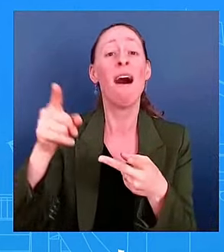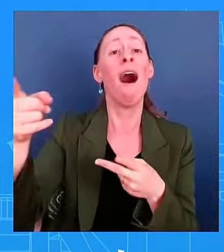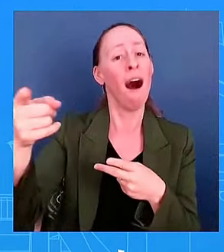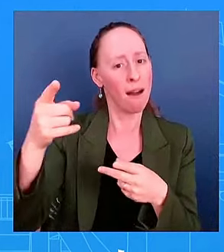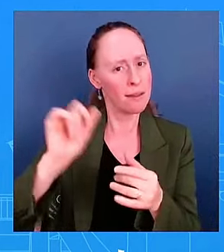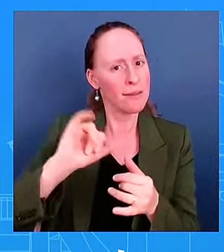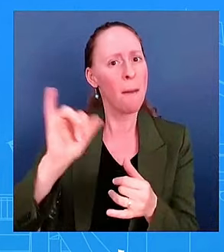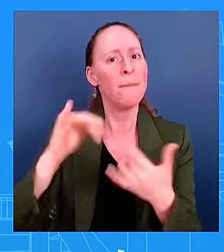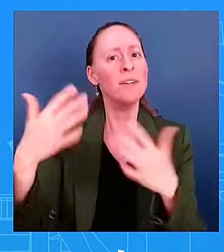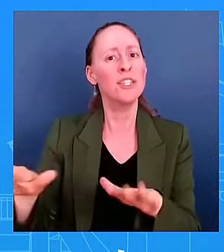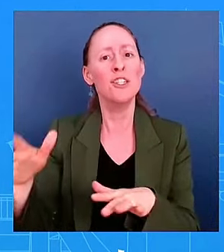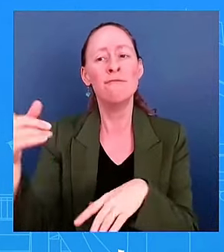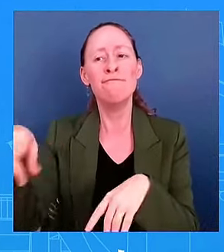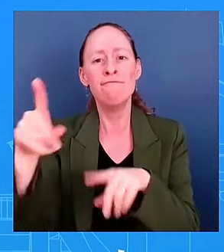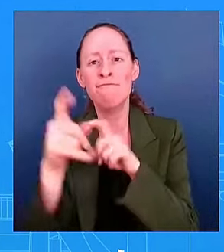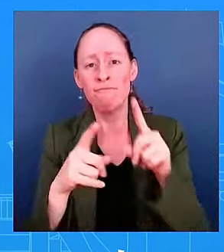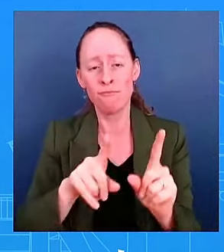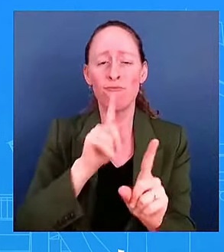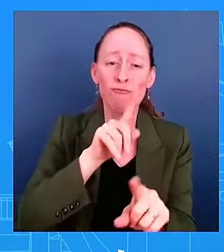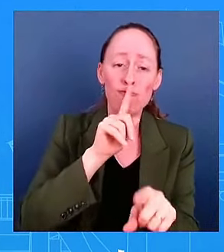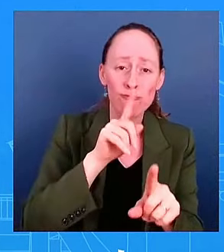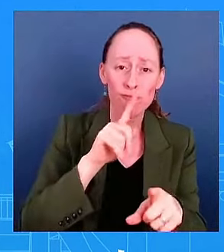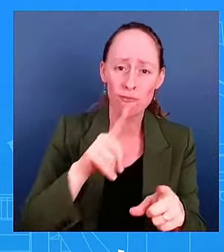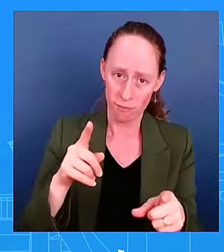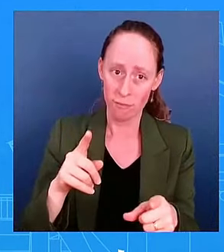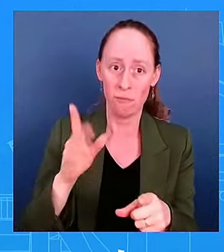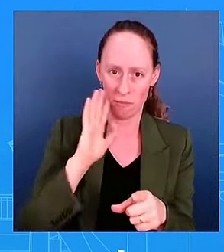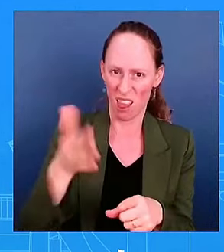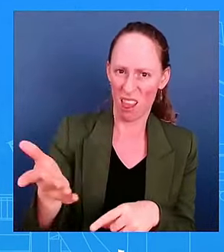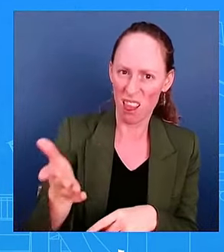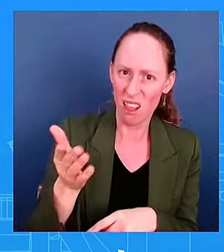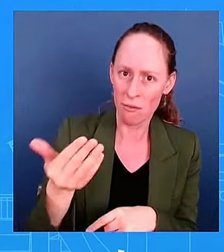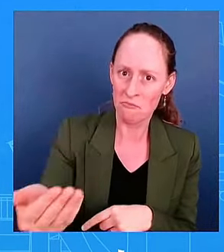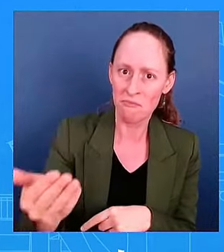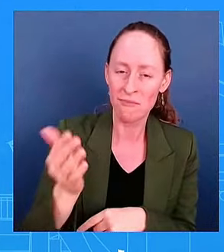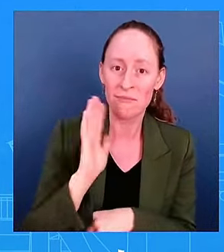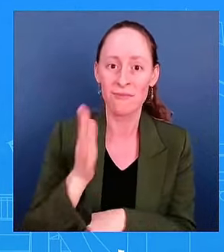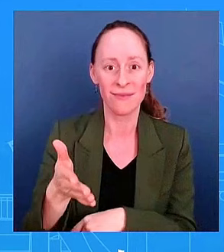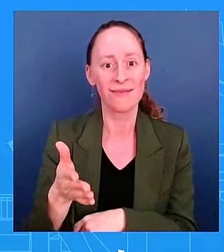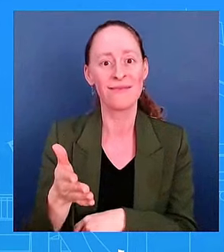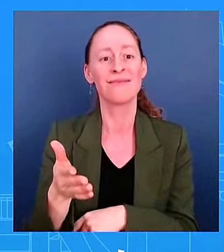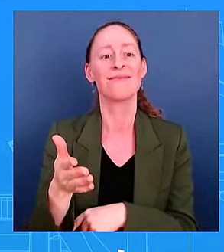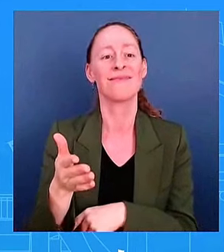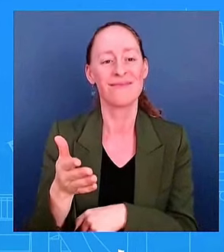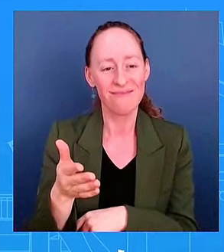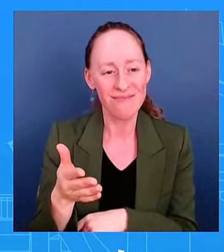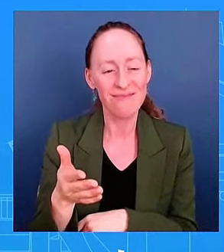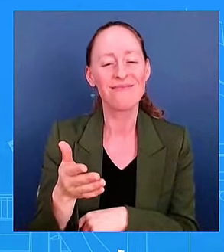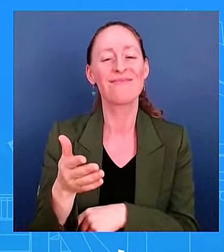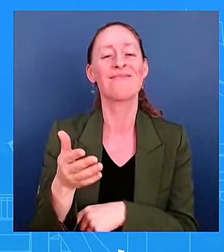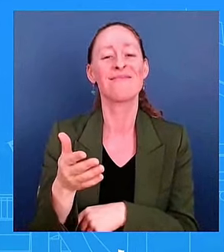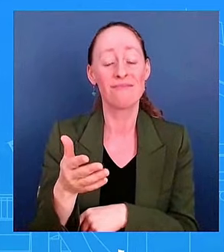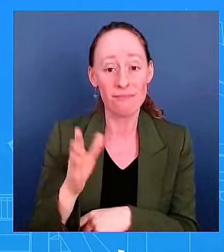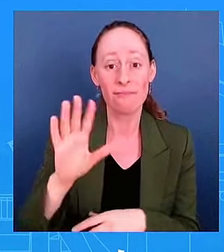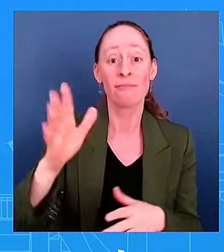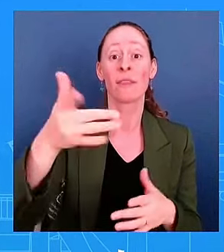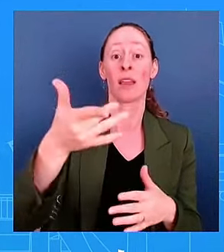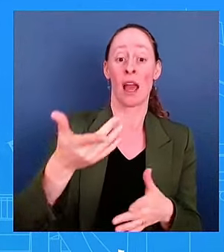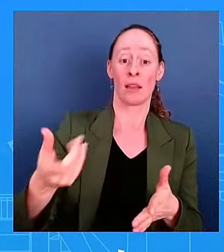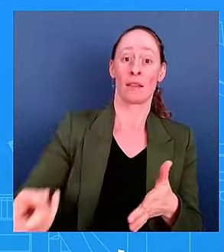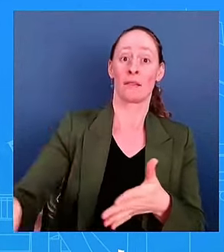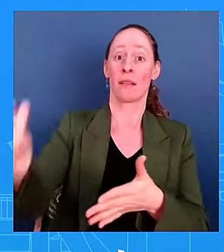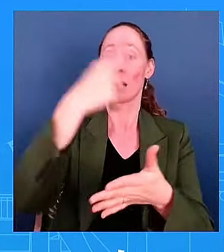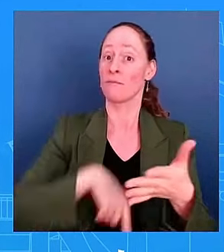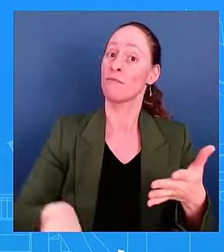We're going to certainly looking forward to doing that. He'll have a press conference next week at NATO press